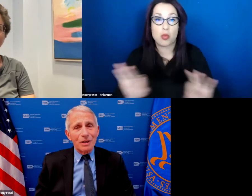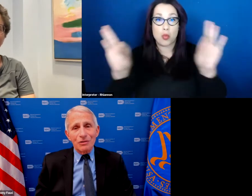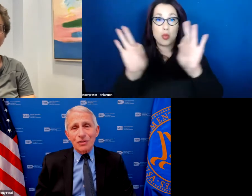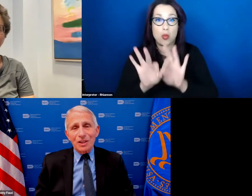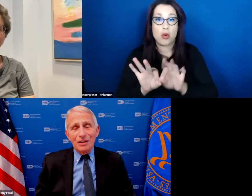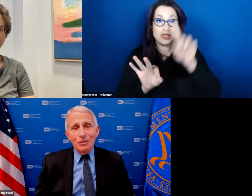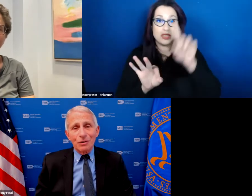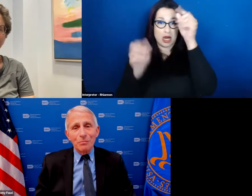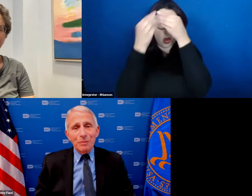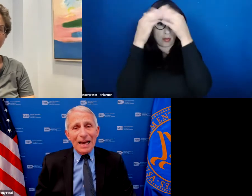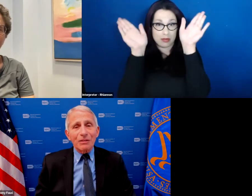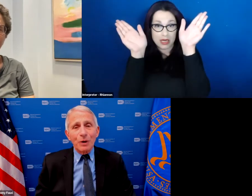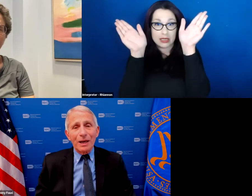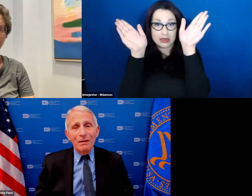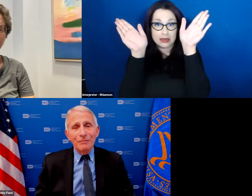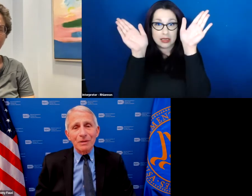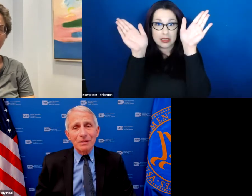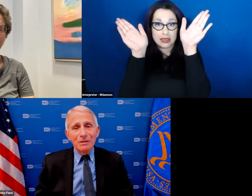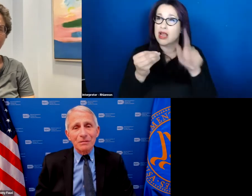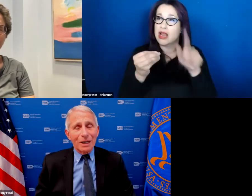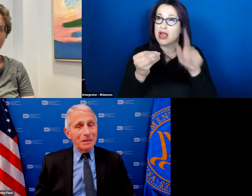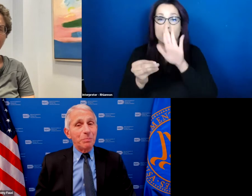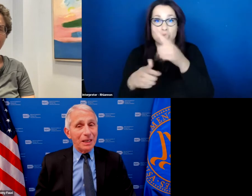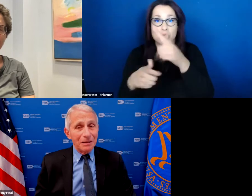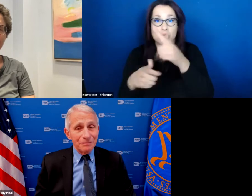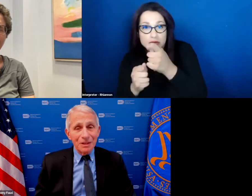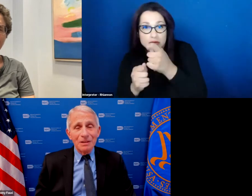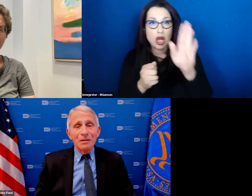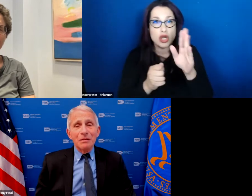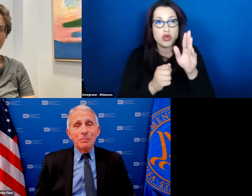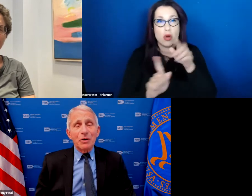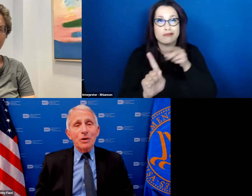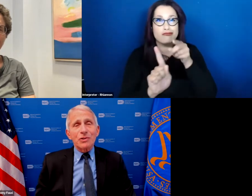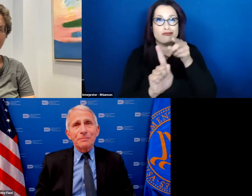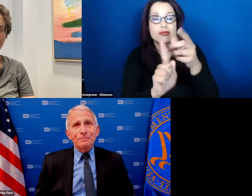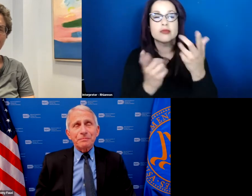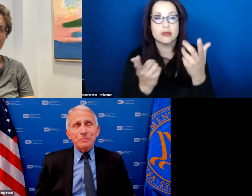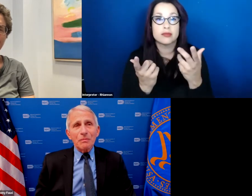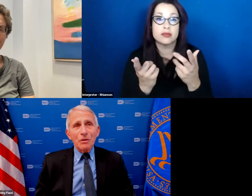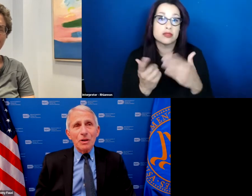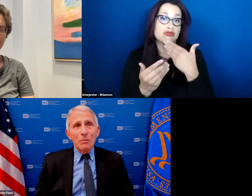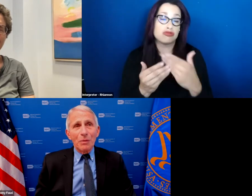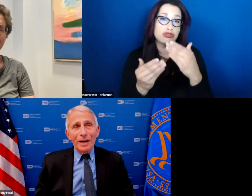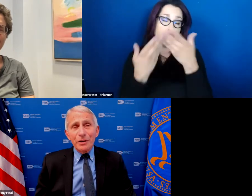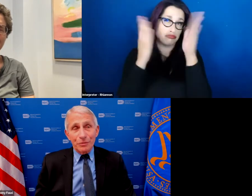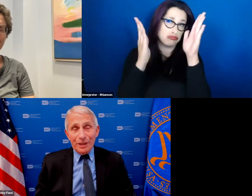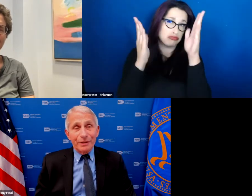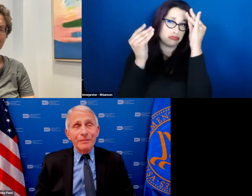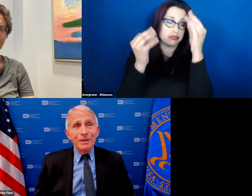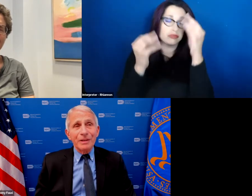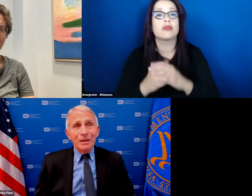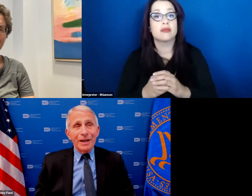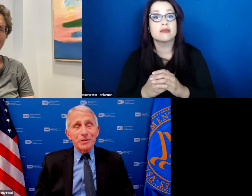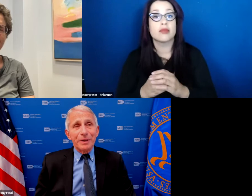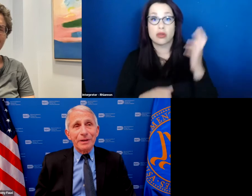your interest and your pathway might be because my career